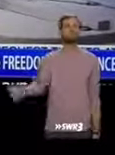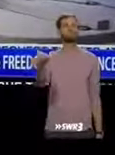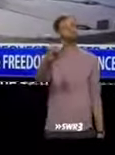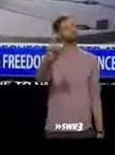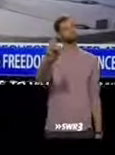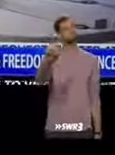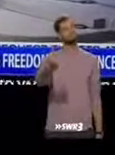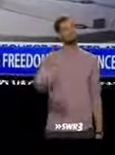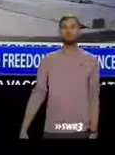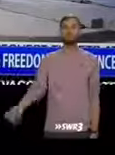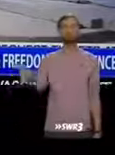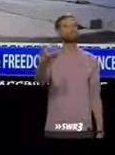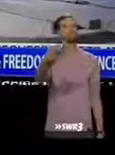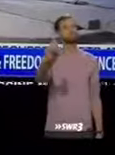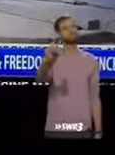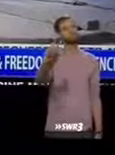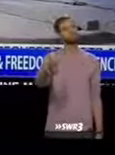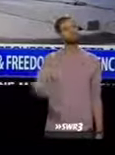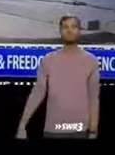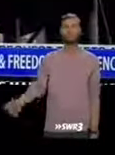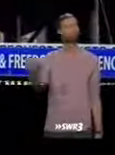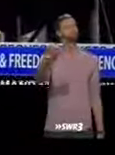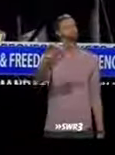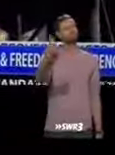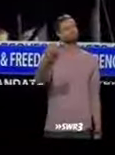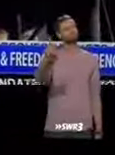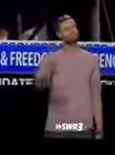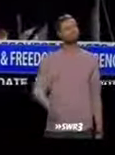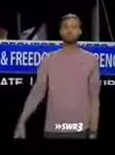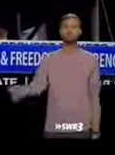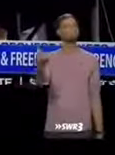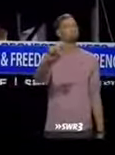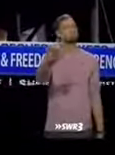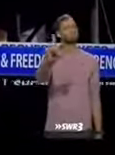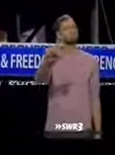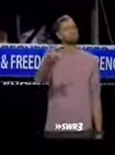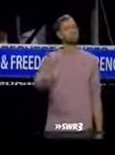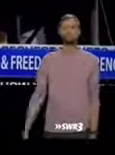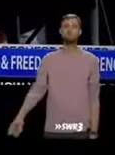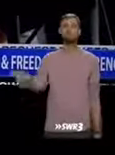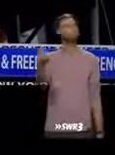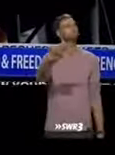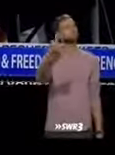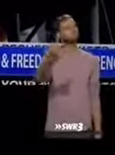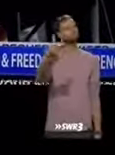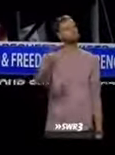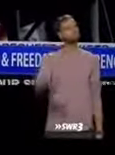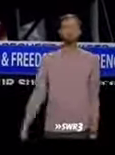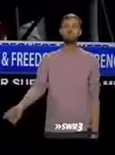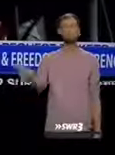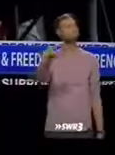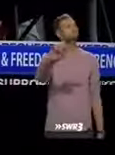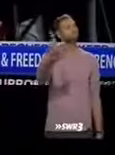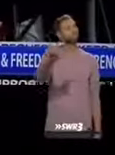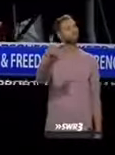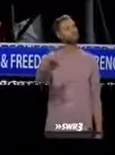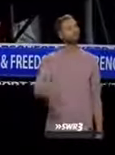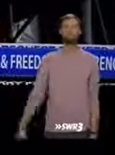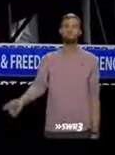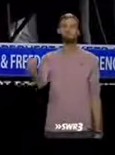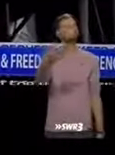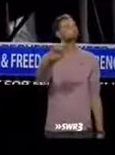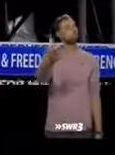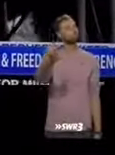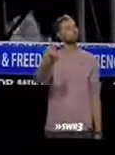called toll-like receptors. They changed one nucleotide, one, and it then